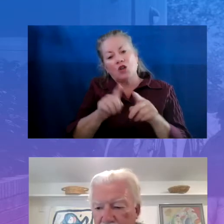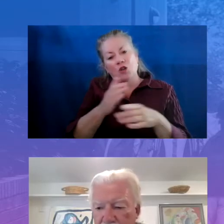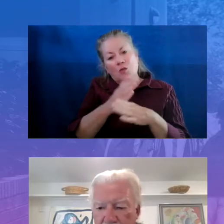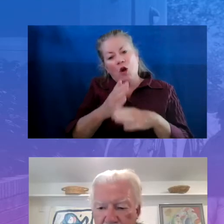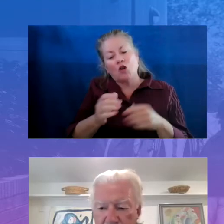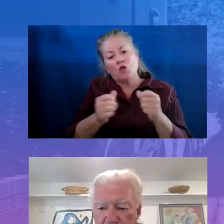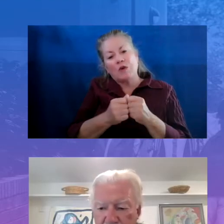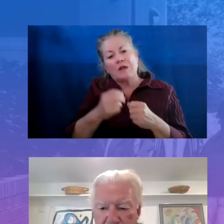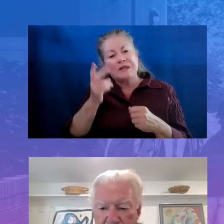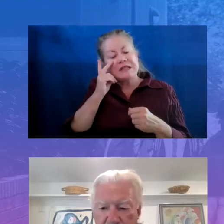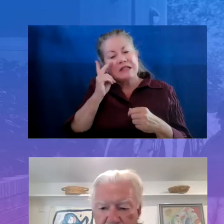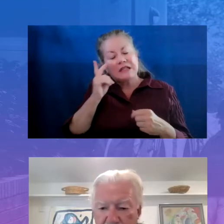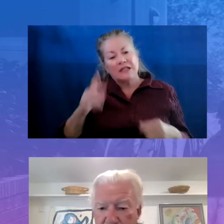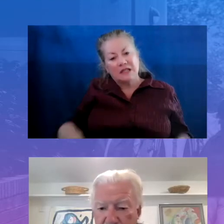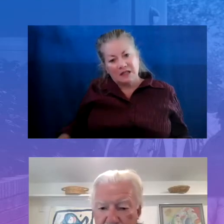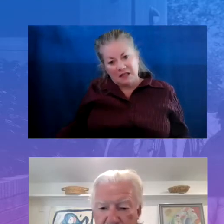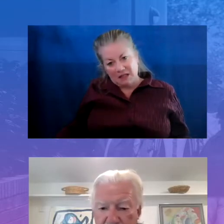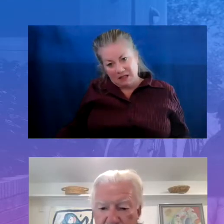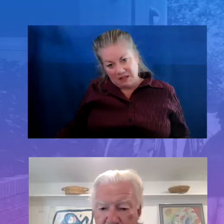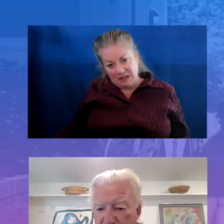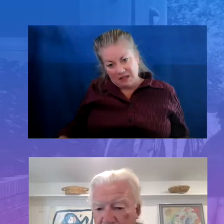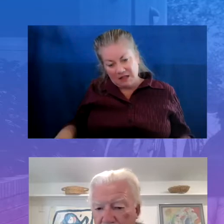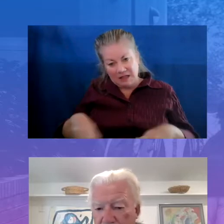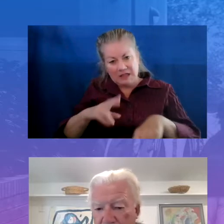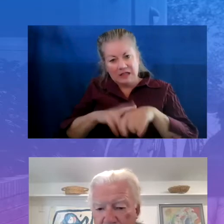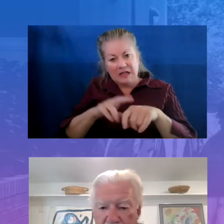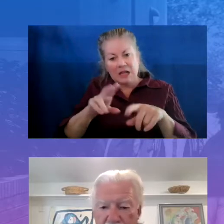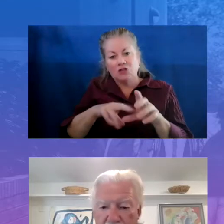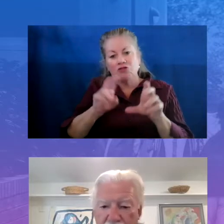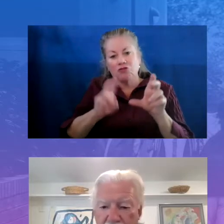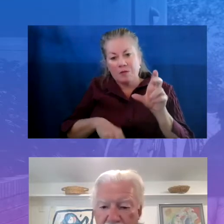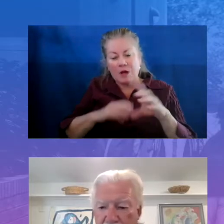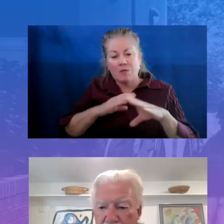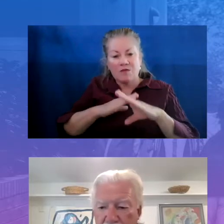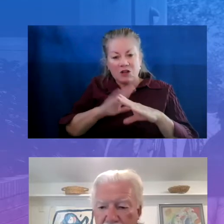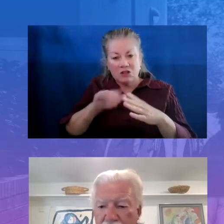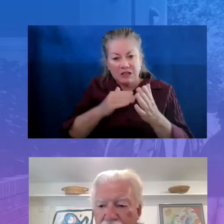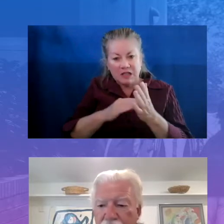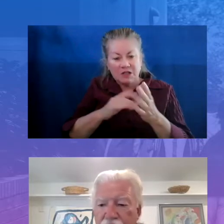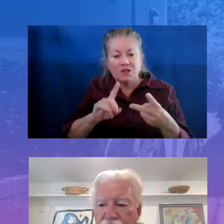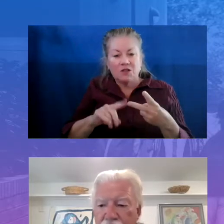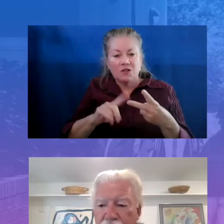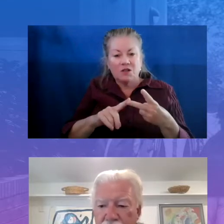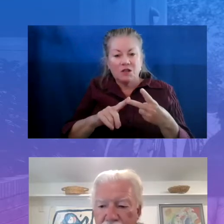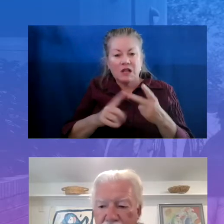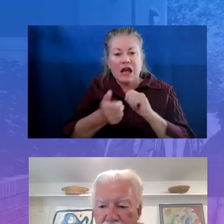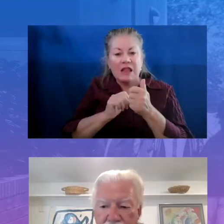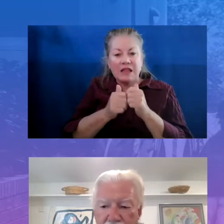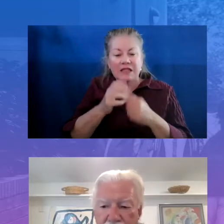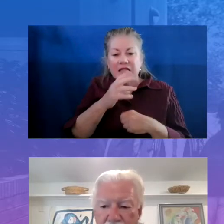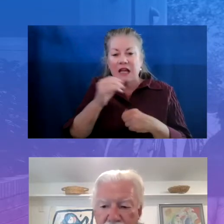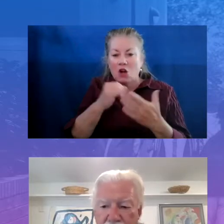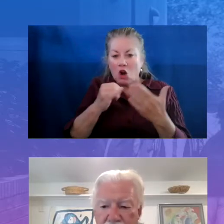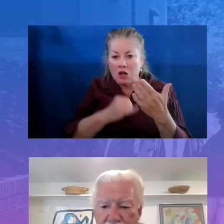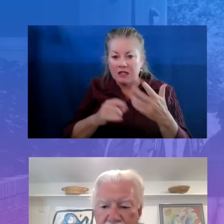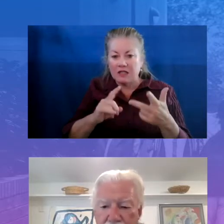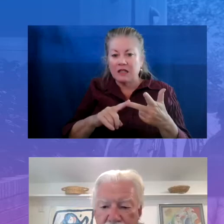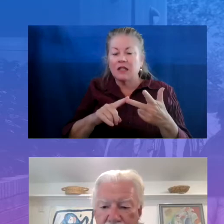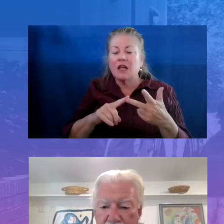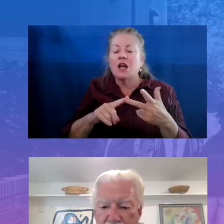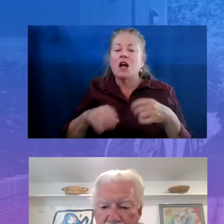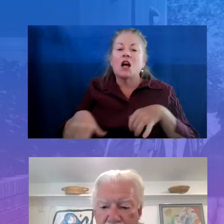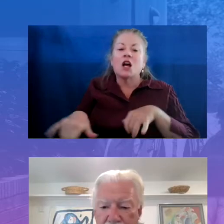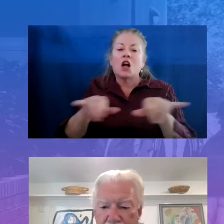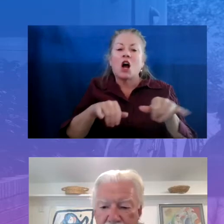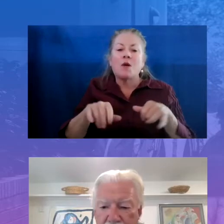the National Dropout for Benching Center, Athletes and Artists, Common Threads, and the South Carolina Department